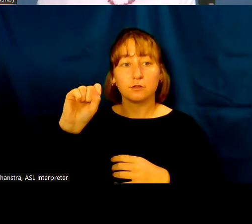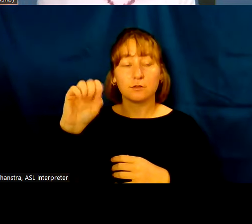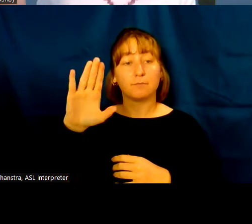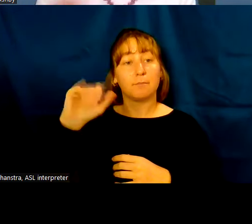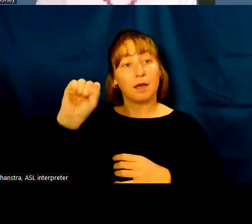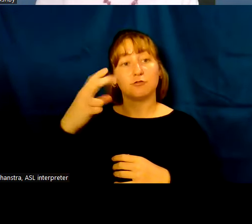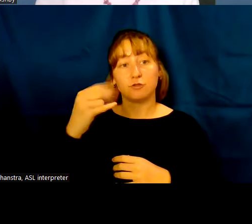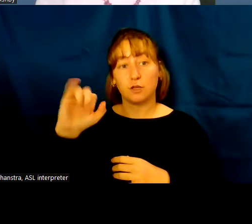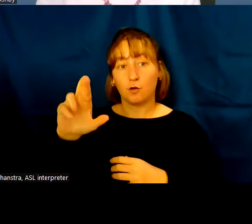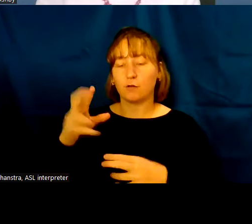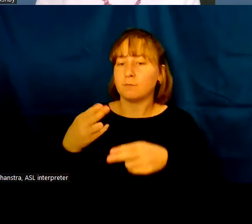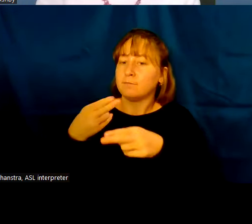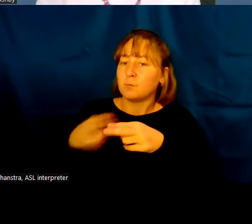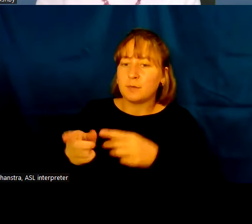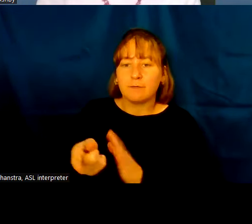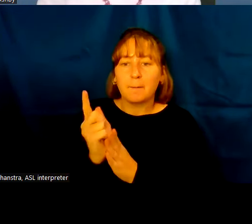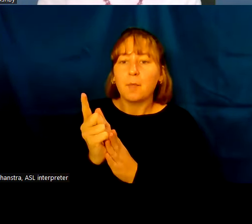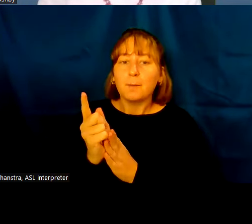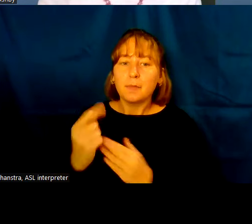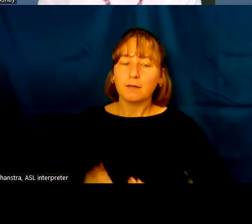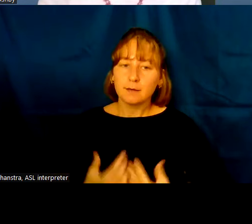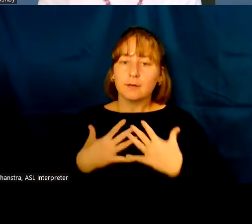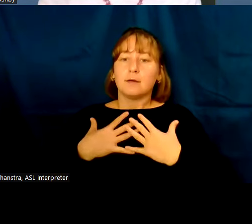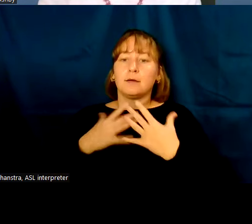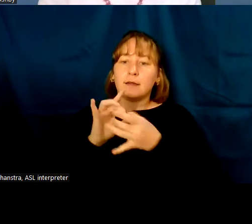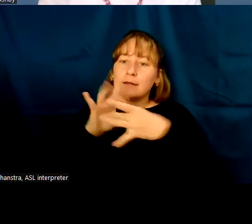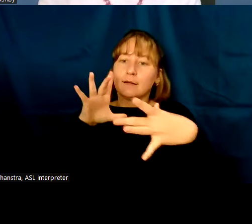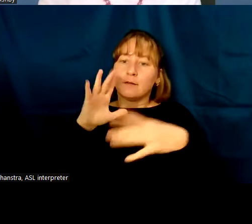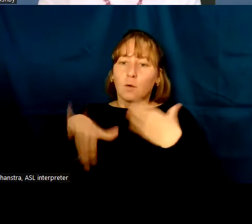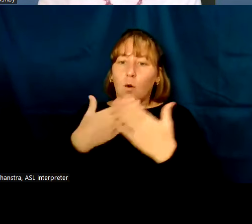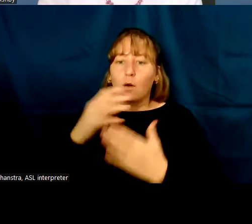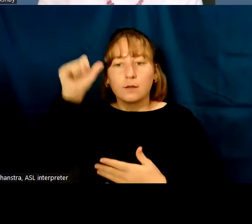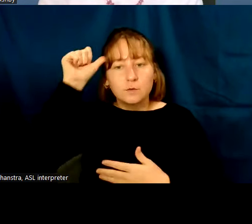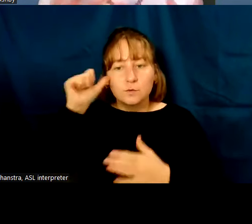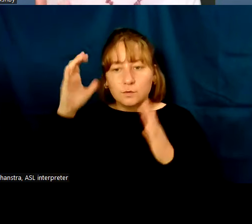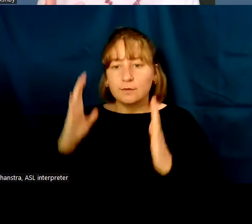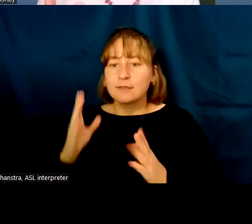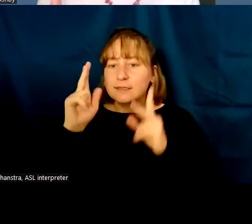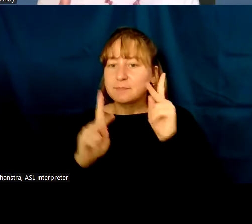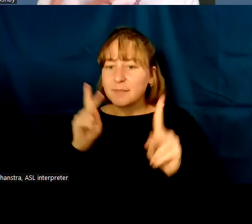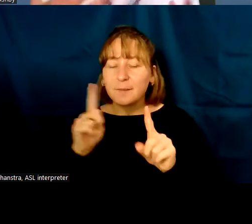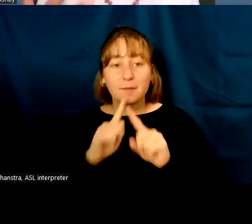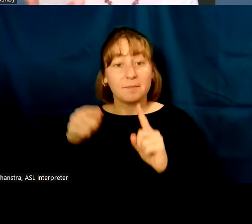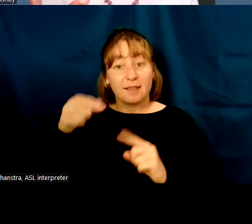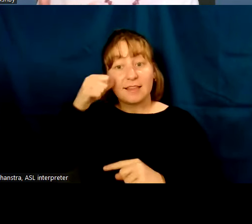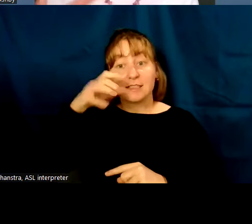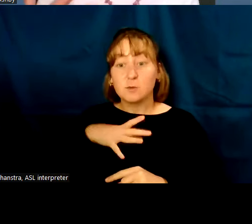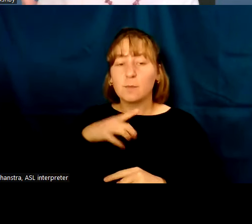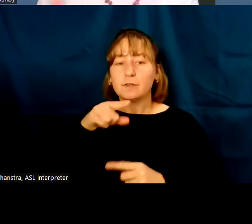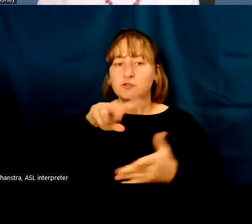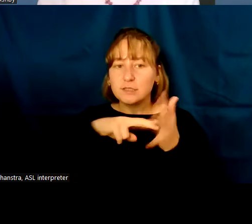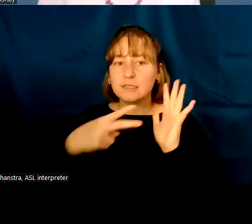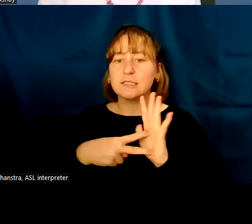moment of glory and liberation for the Sudanese people. But this woman is very intentionally